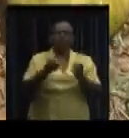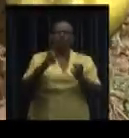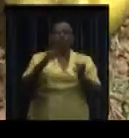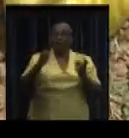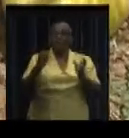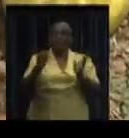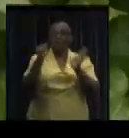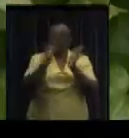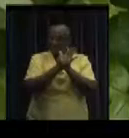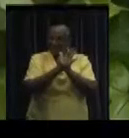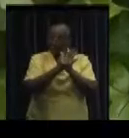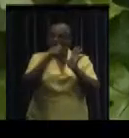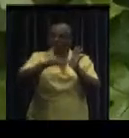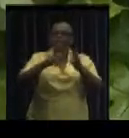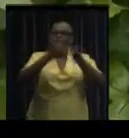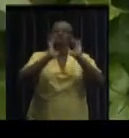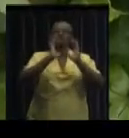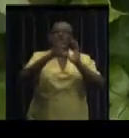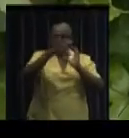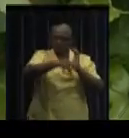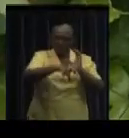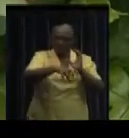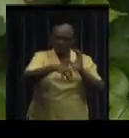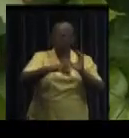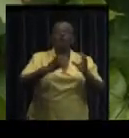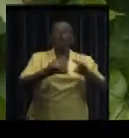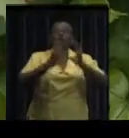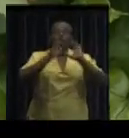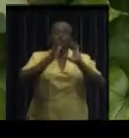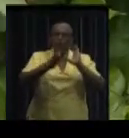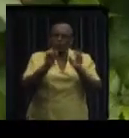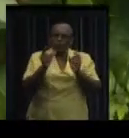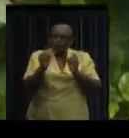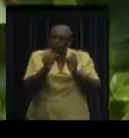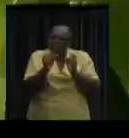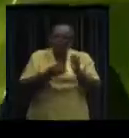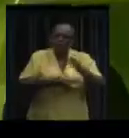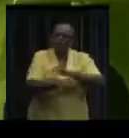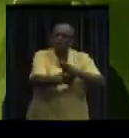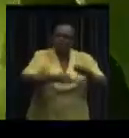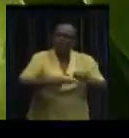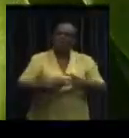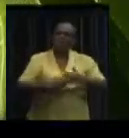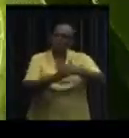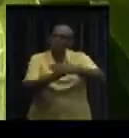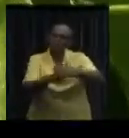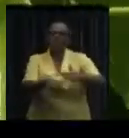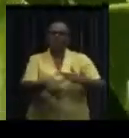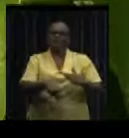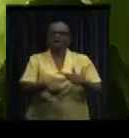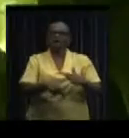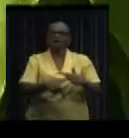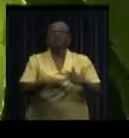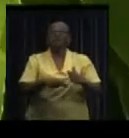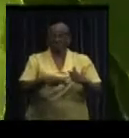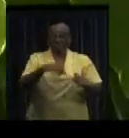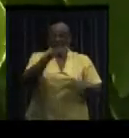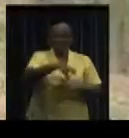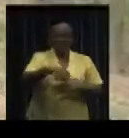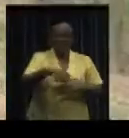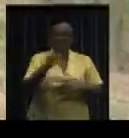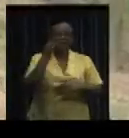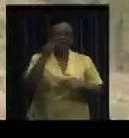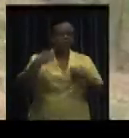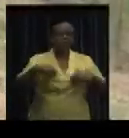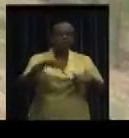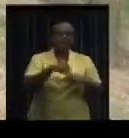the hallmark of the district. Koroni is now in a phase where small entrepreneurship is stimulated. The local